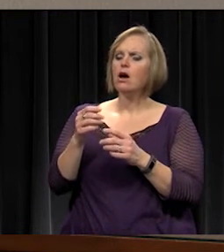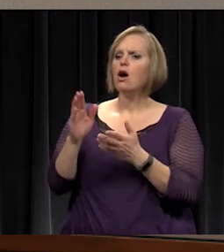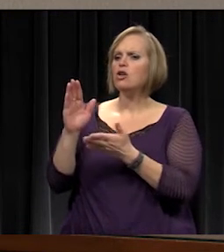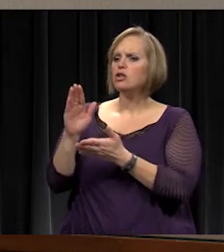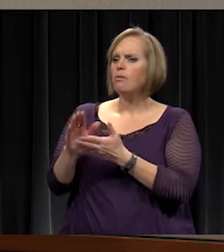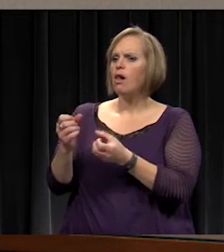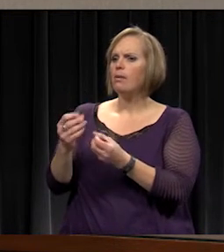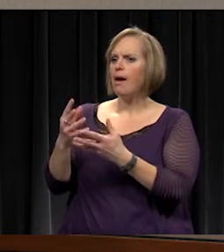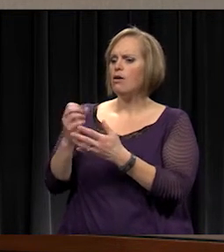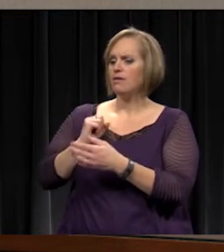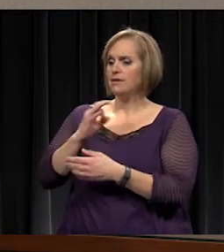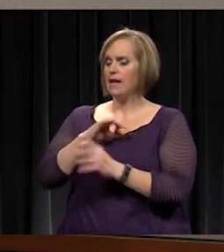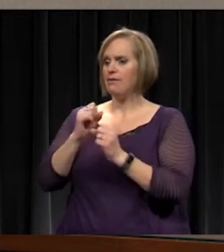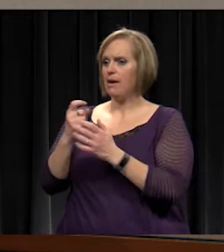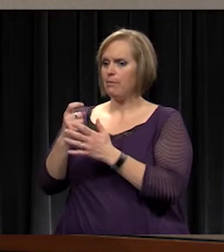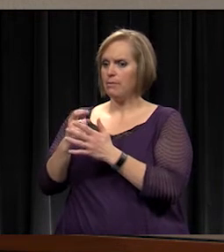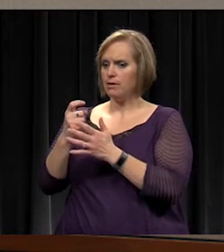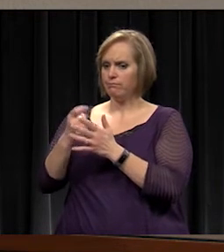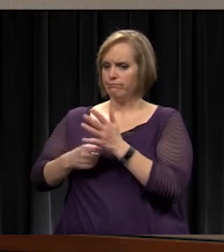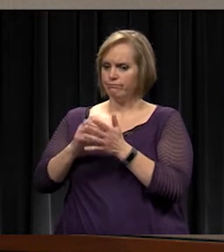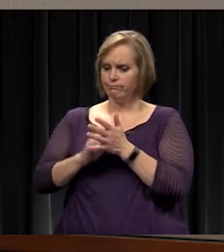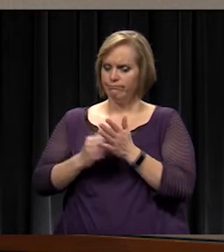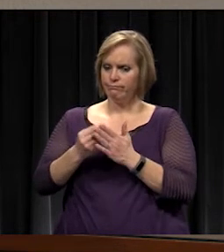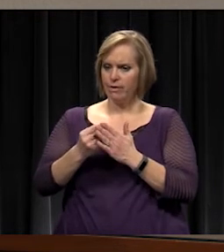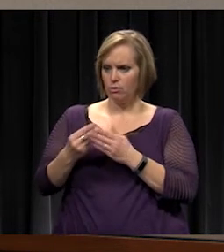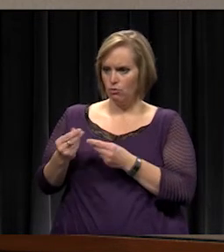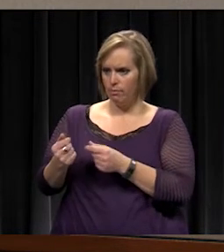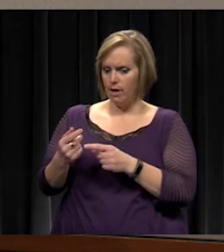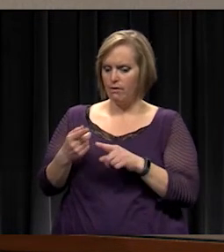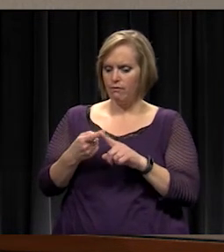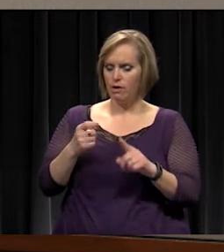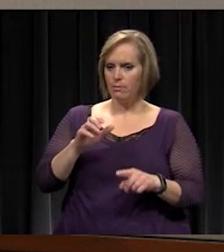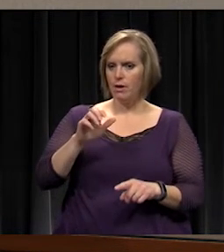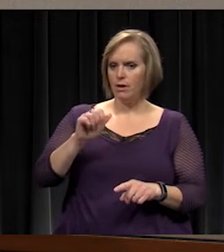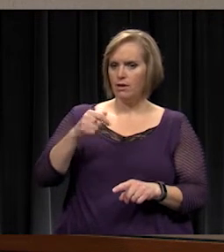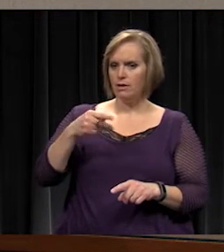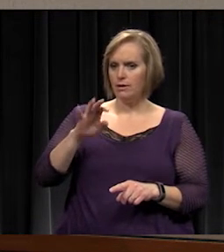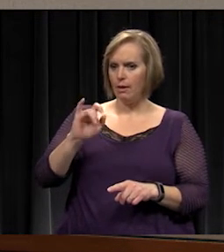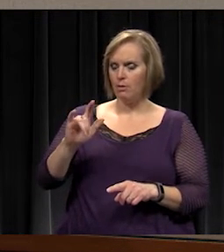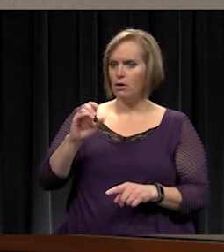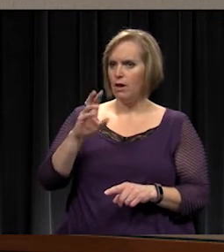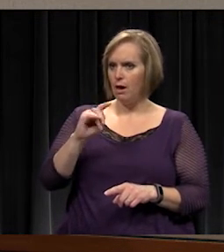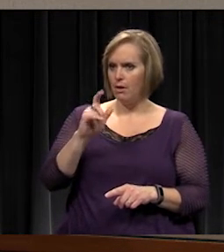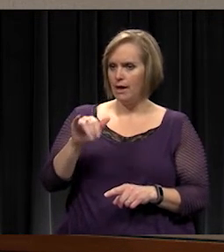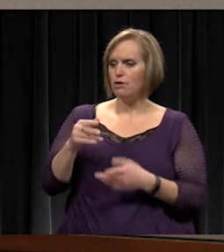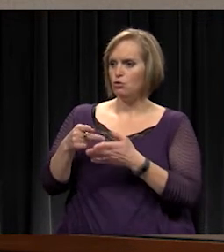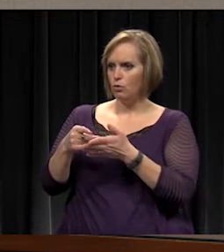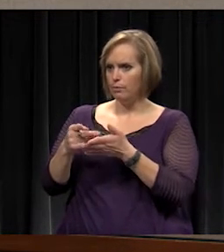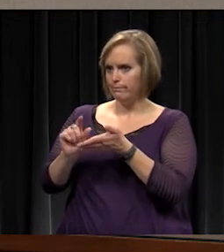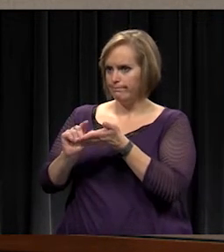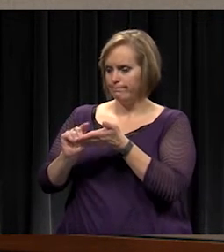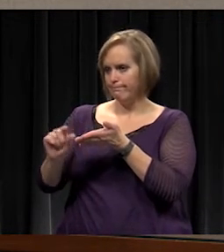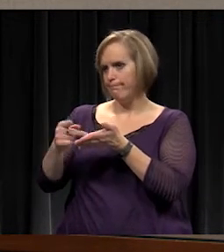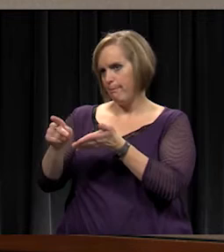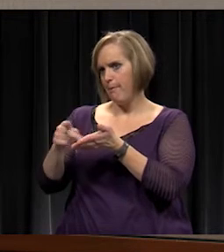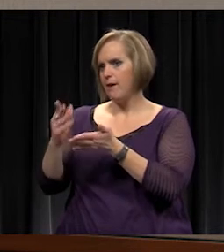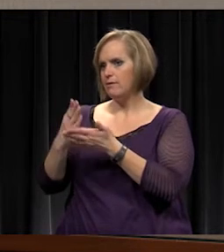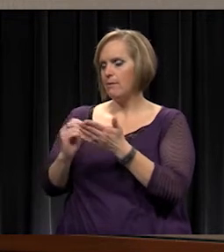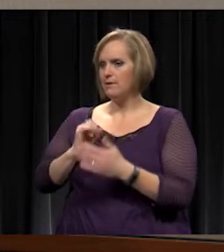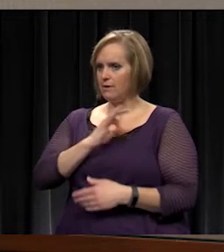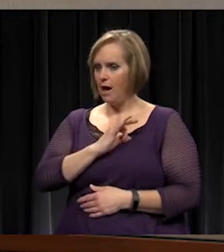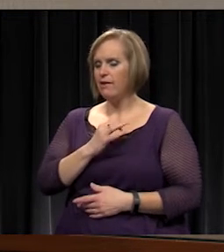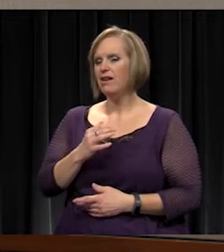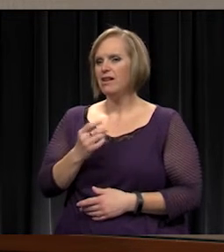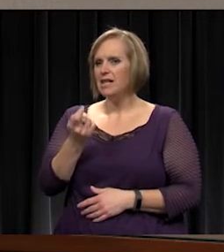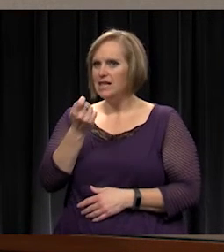to, you can transfer from capital outlay to handle some of the staff. It's a very, it's kind of a